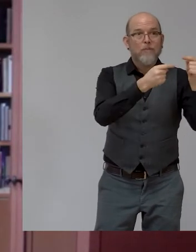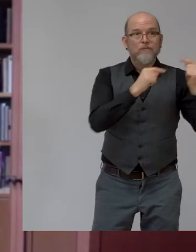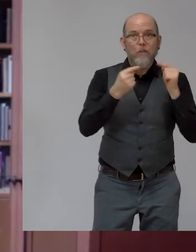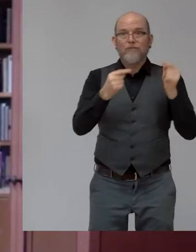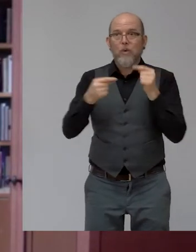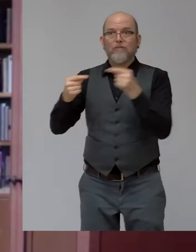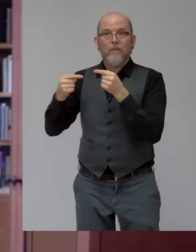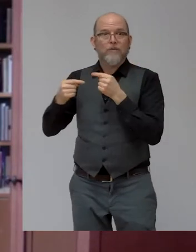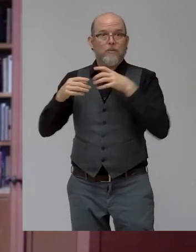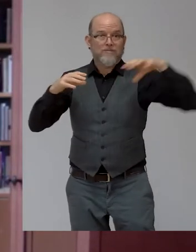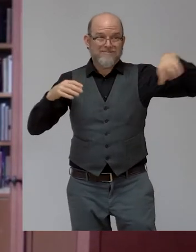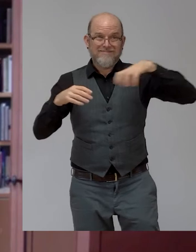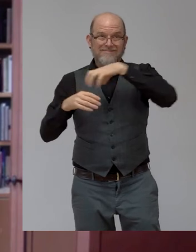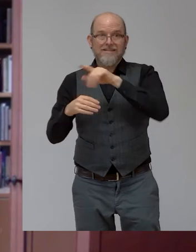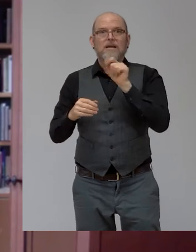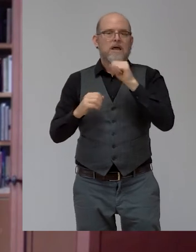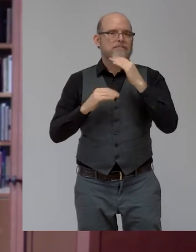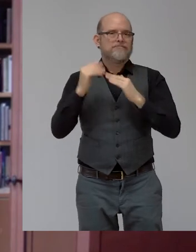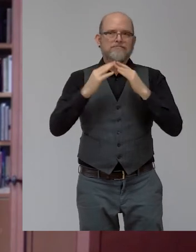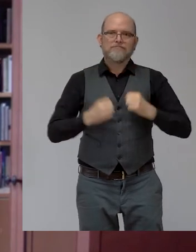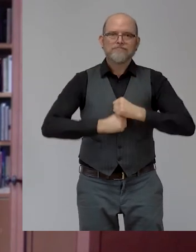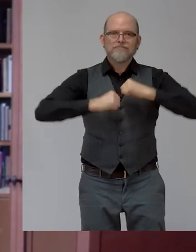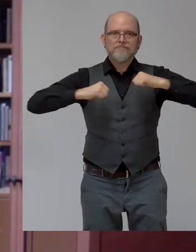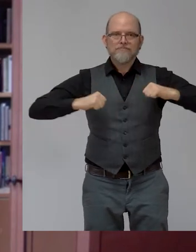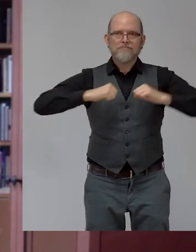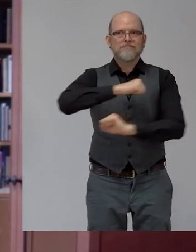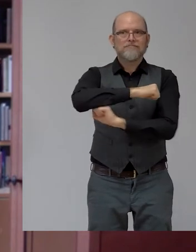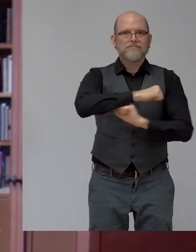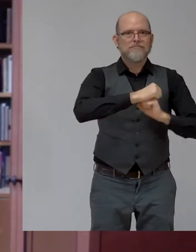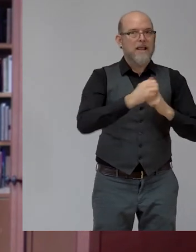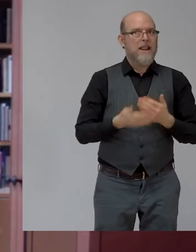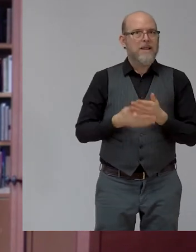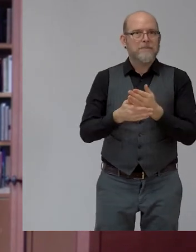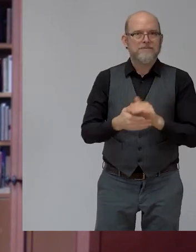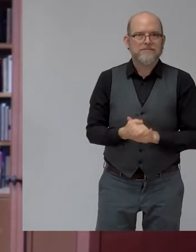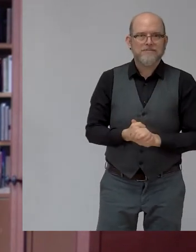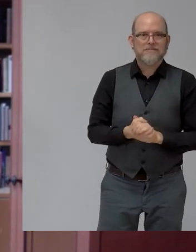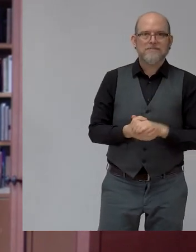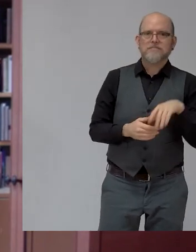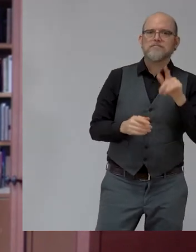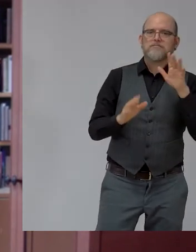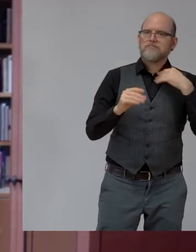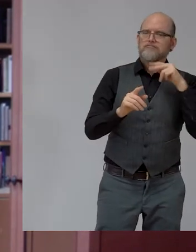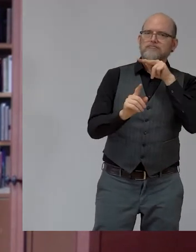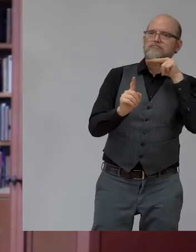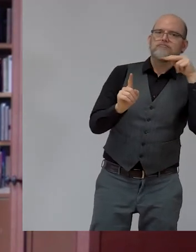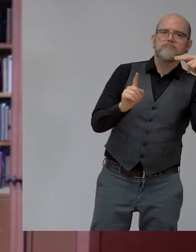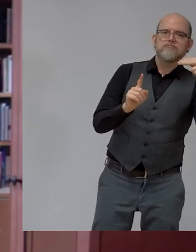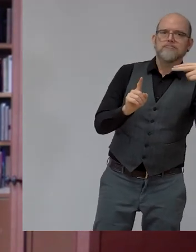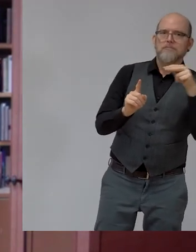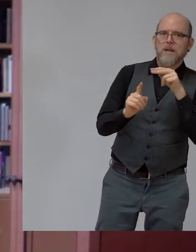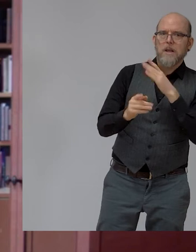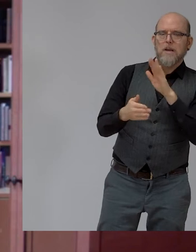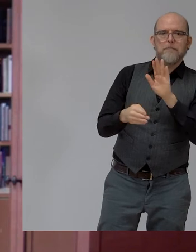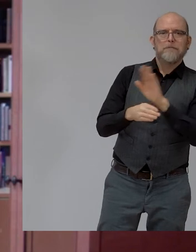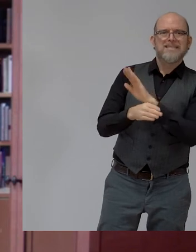You as you look around the world, you often hear that the business community saying, well, we can't make progress on this